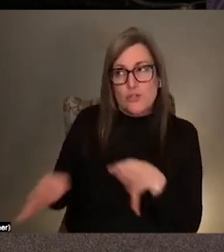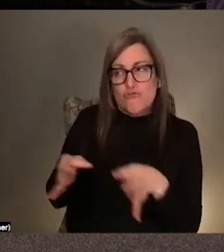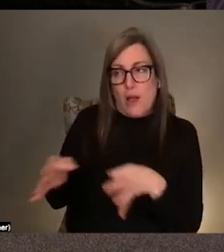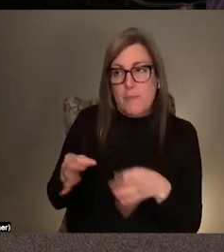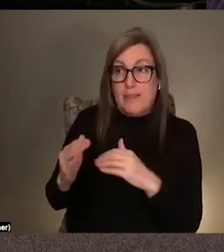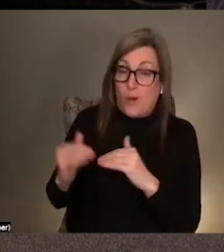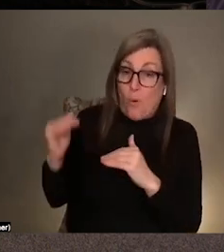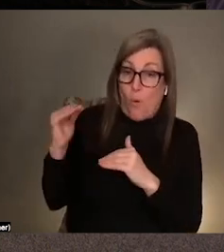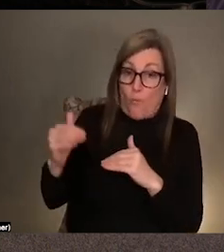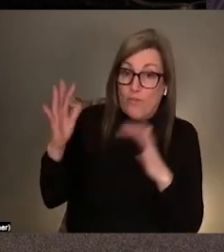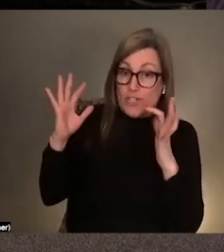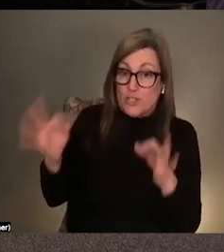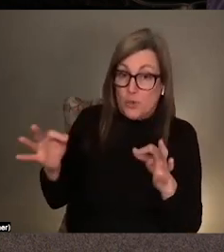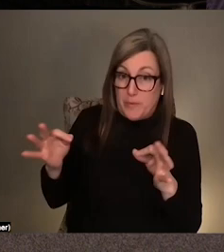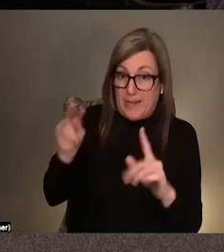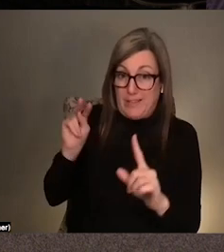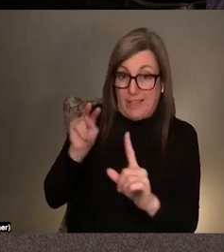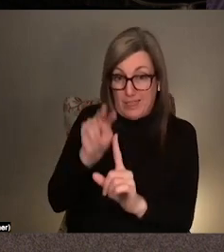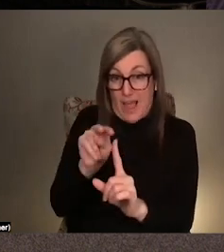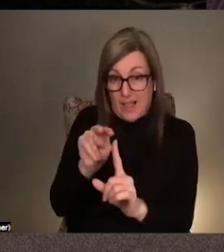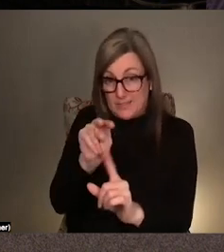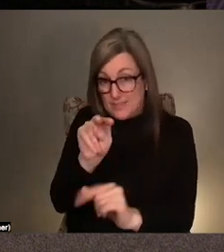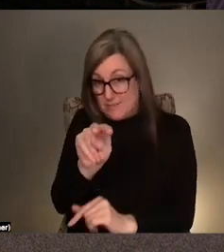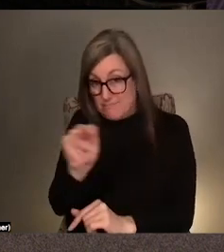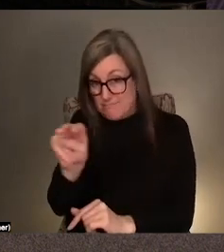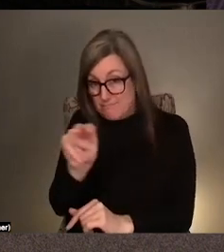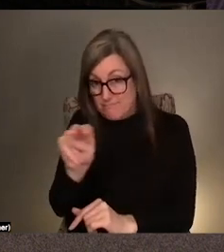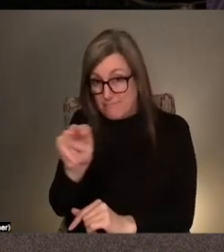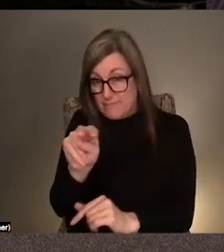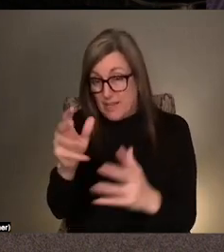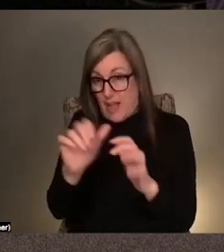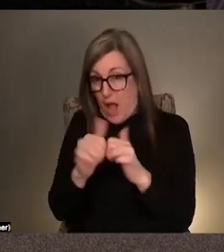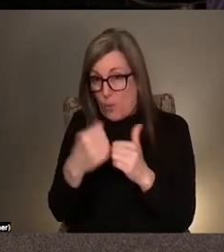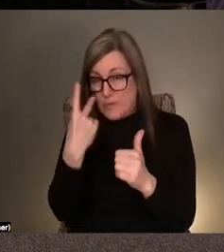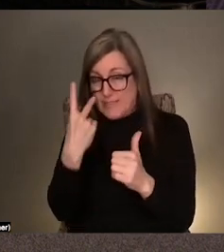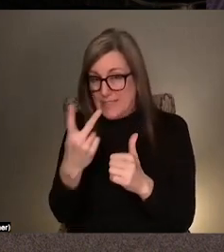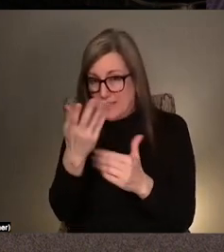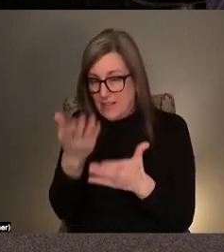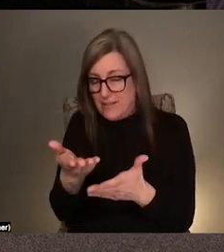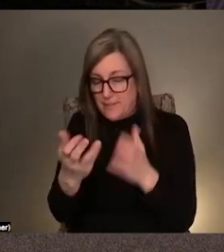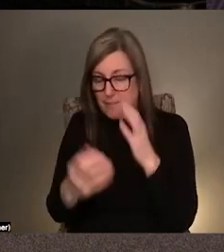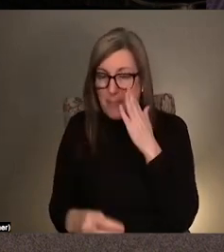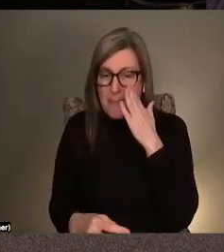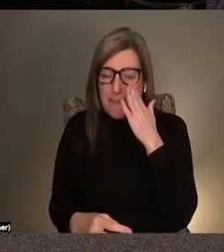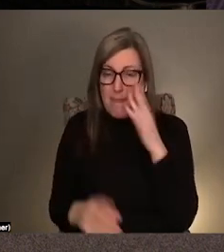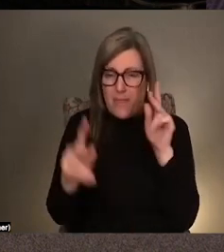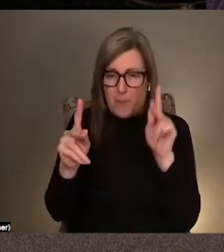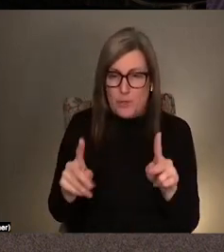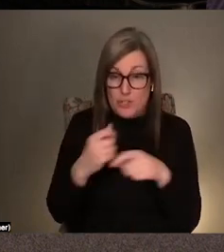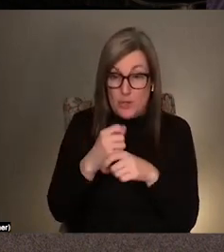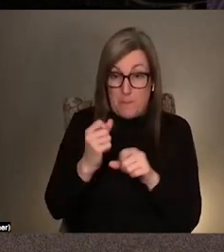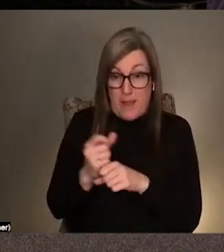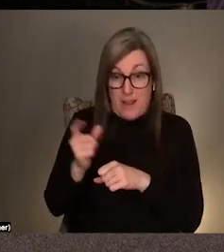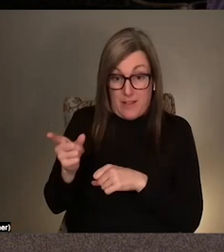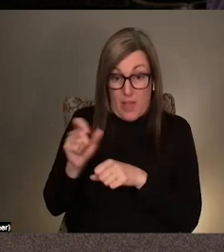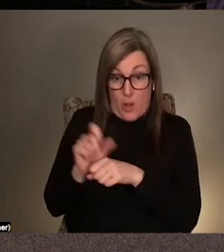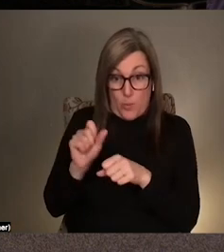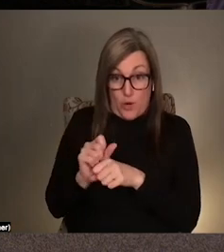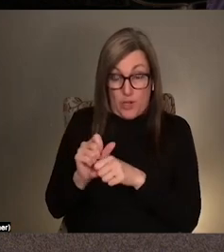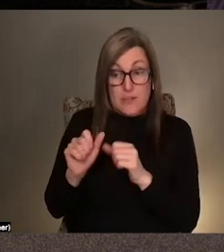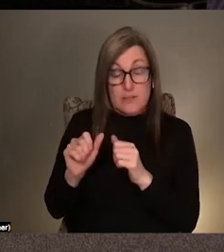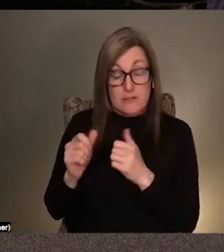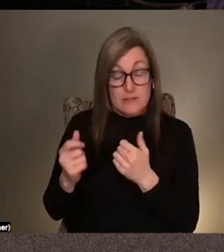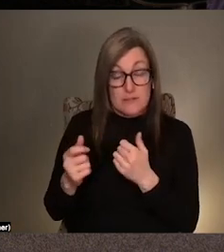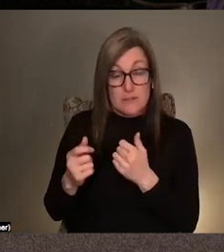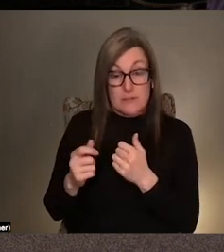the lens through which a work and, uh, the person who made that work is read. Sure.